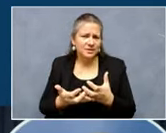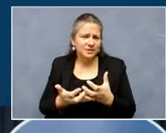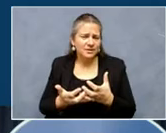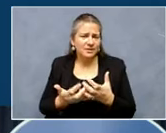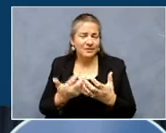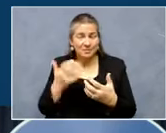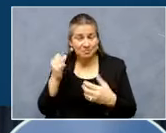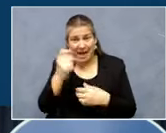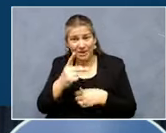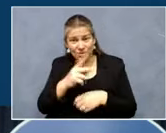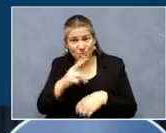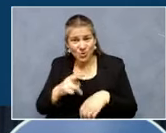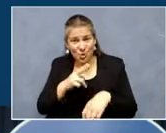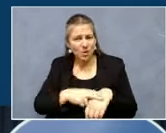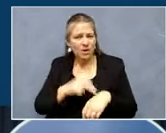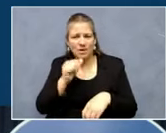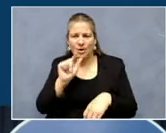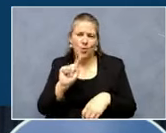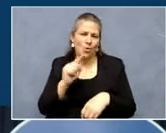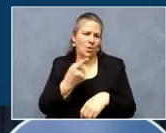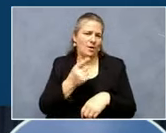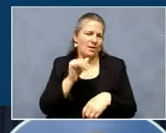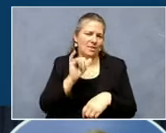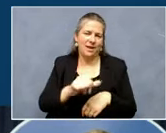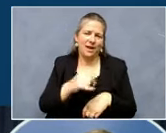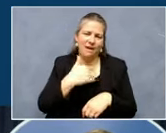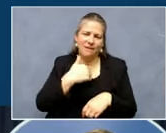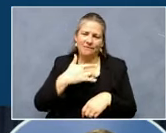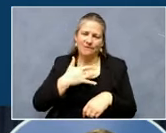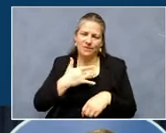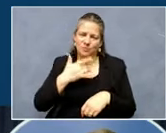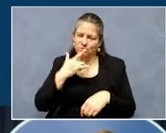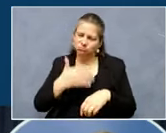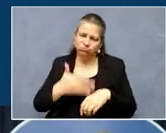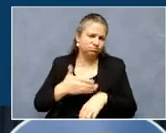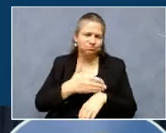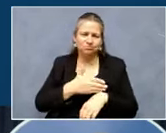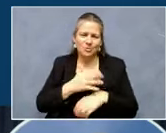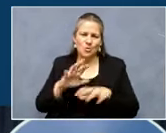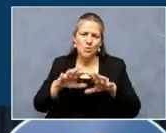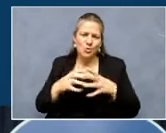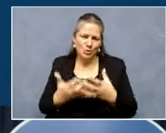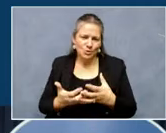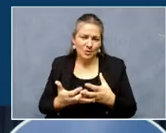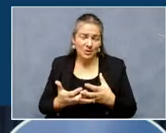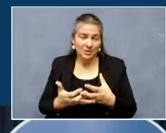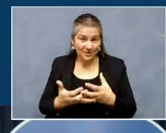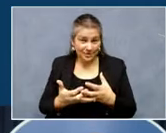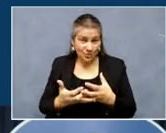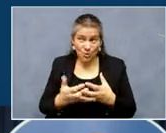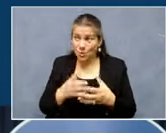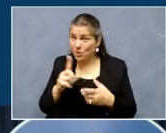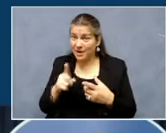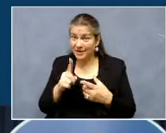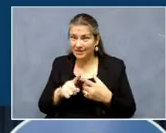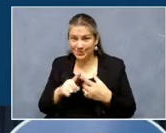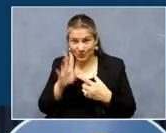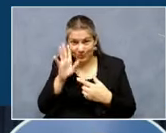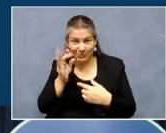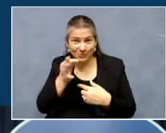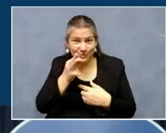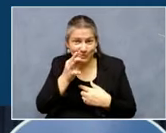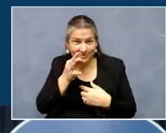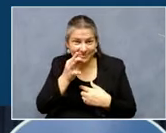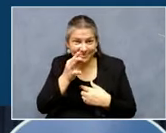better after what we've experienced. And it looks like kids won't have to wait much longer. An advisory panel of the FDA is